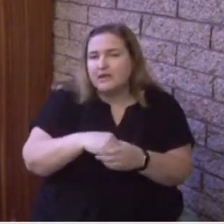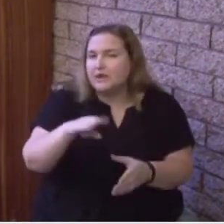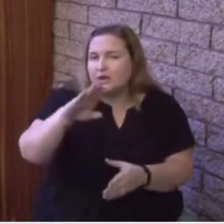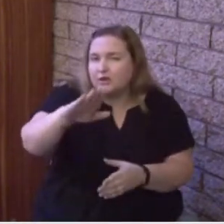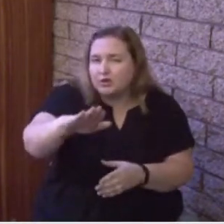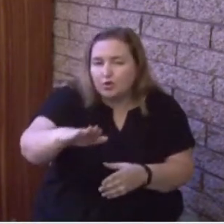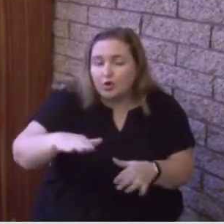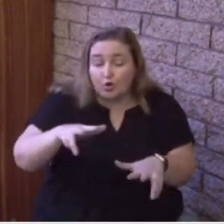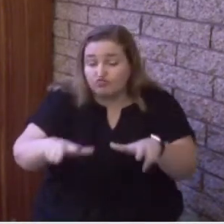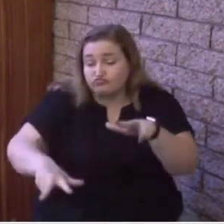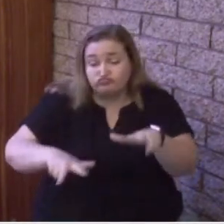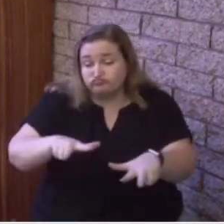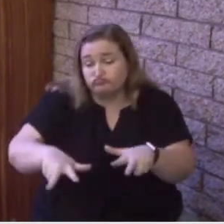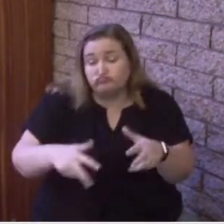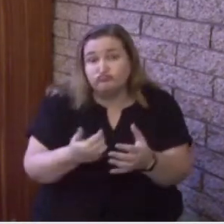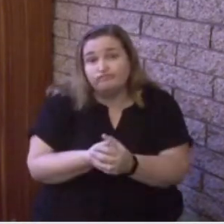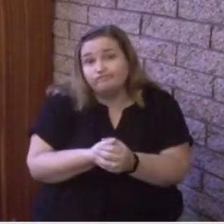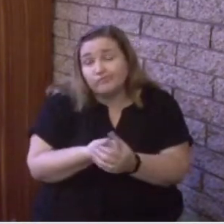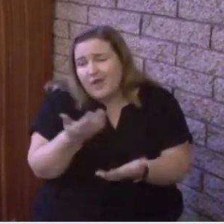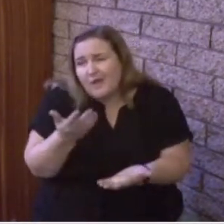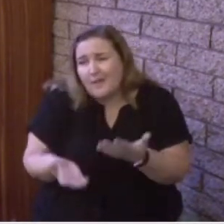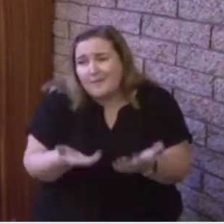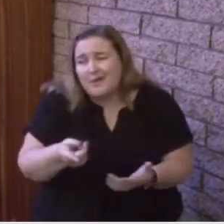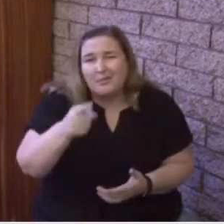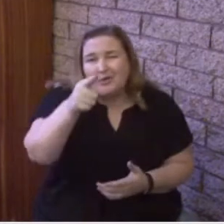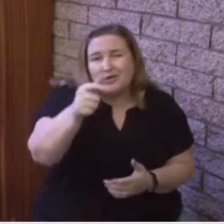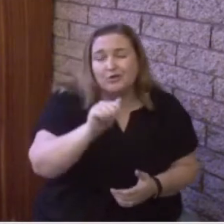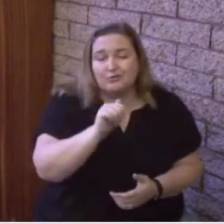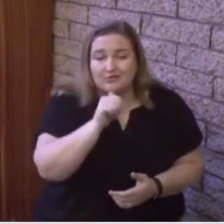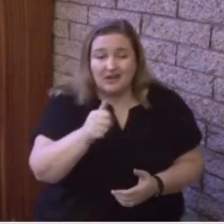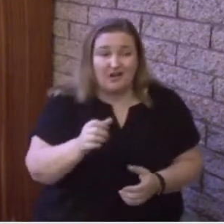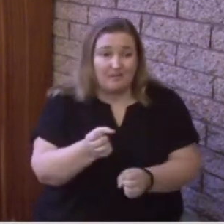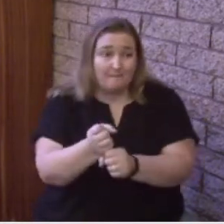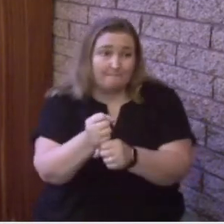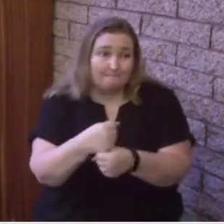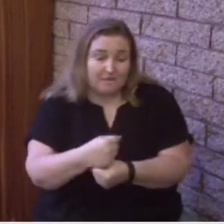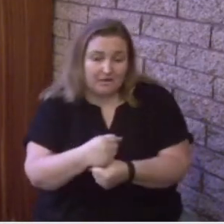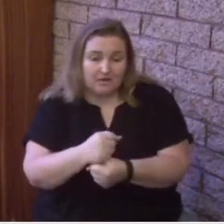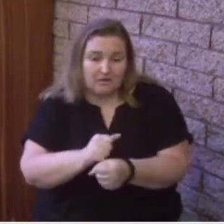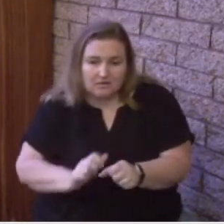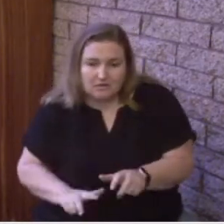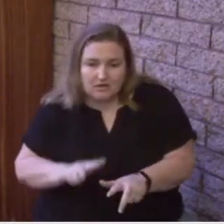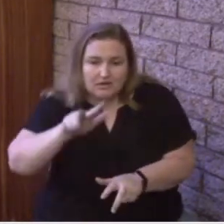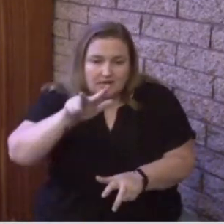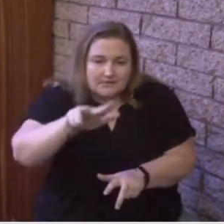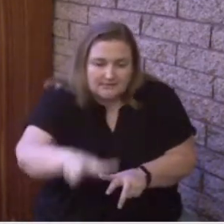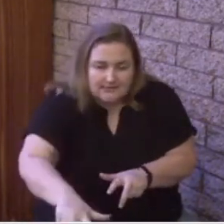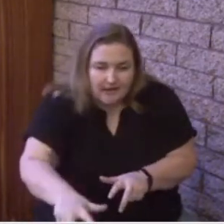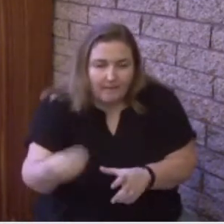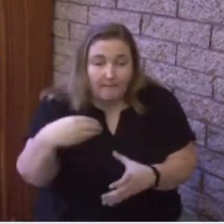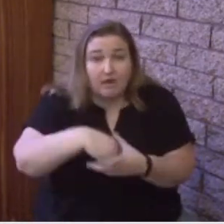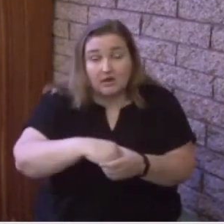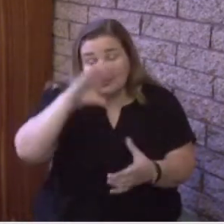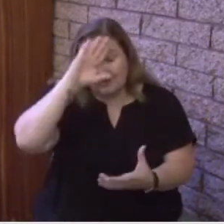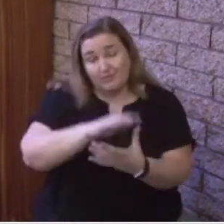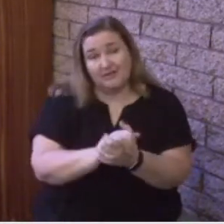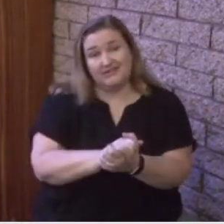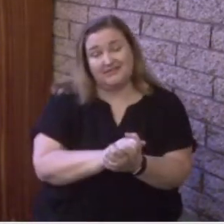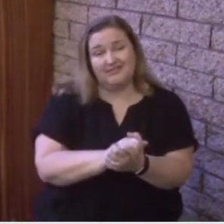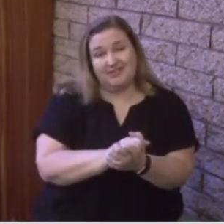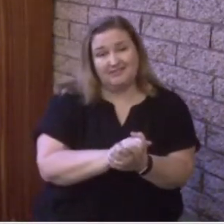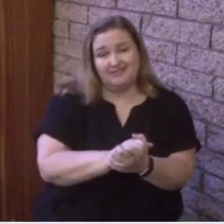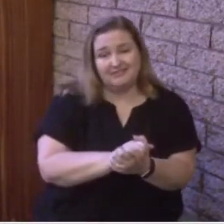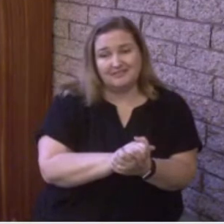Maybe you haven't even made that step to believing in Jesus Christ, believing that God the Father loved you so much that